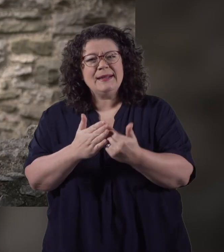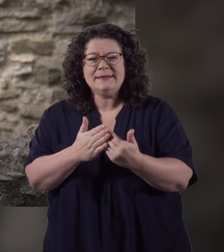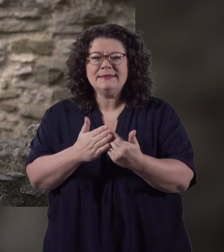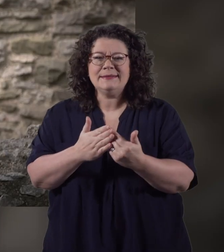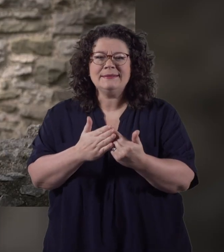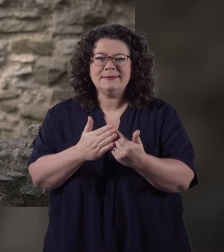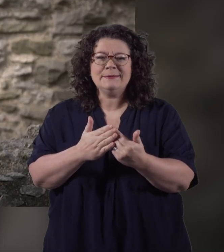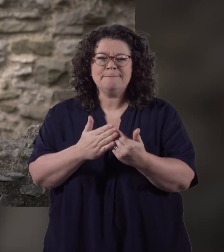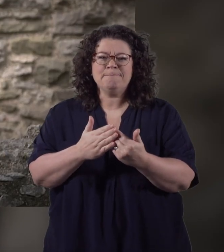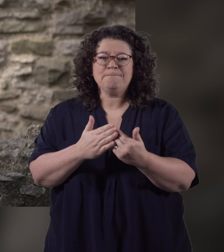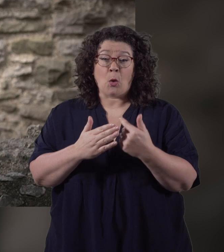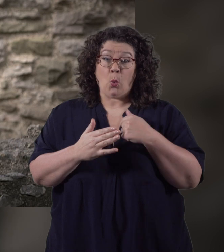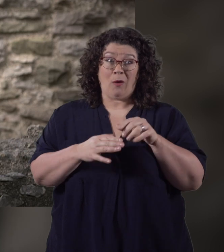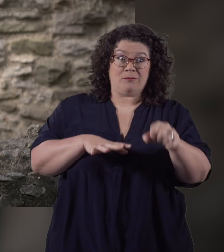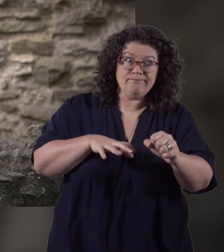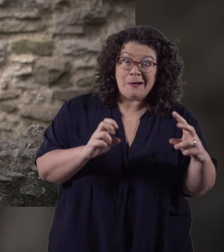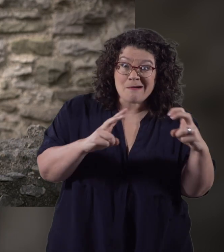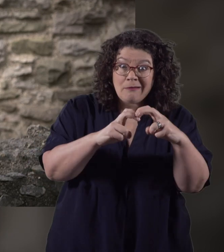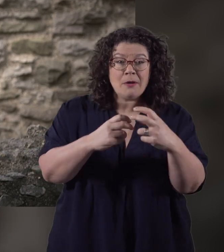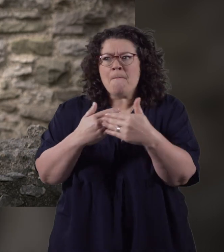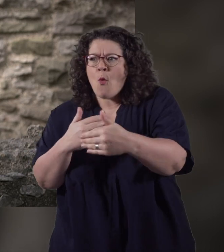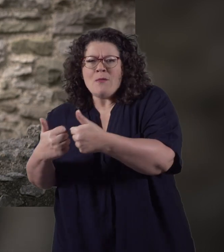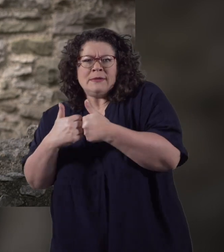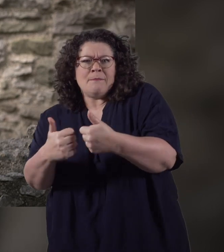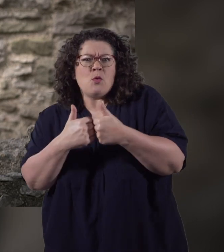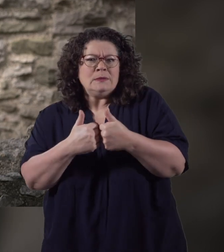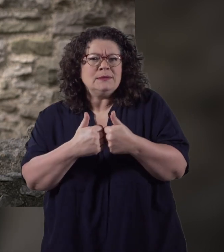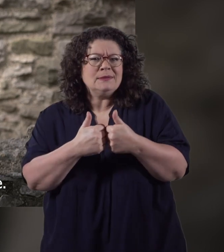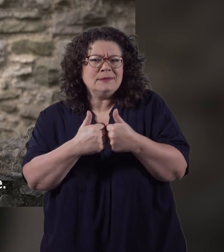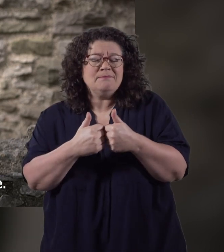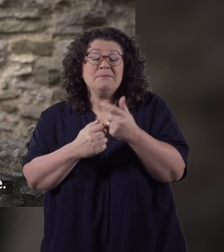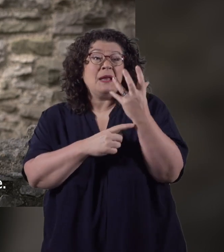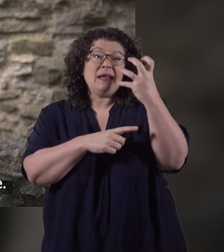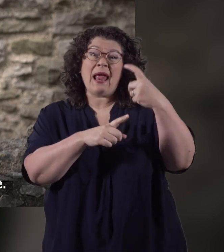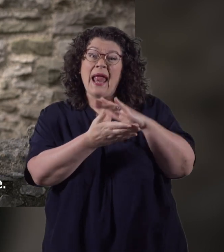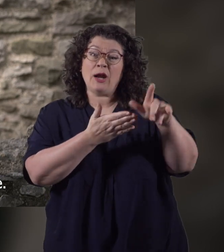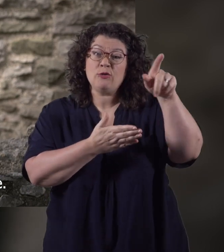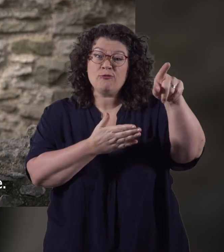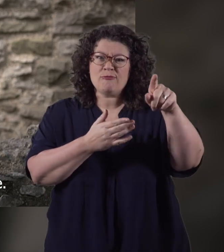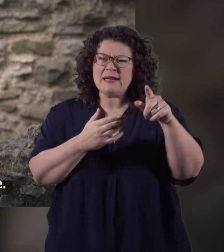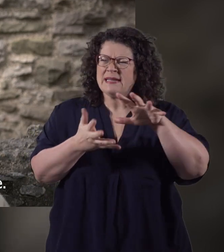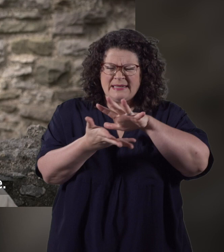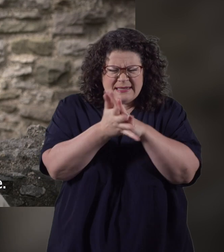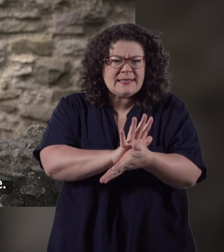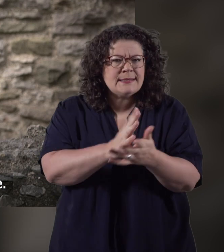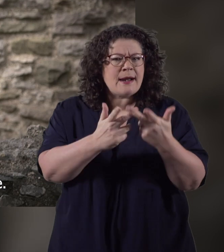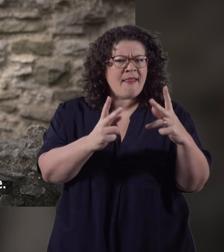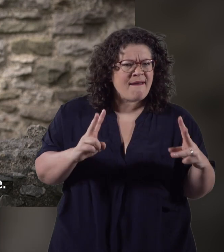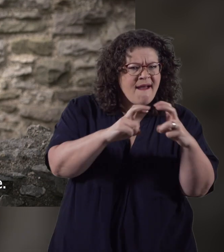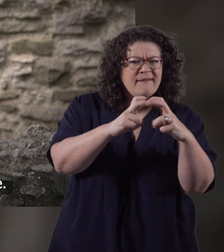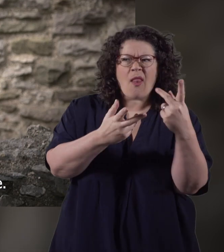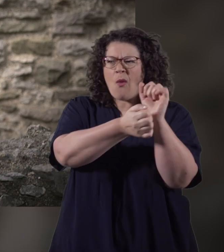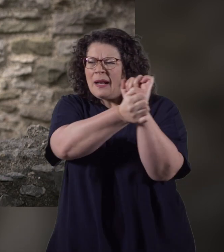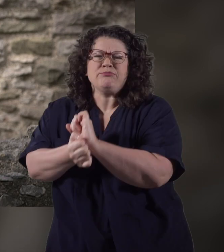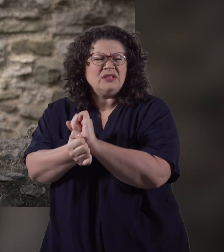last few years. We've gained a castle or more supporters. King Henry destroys another and imprisons even